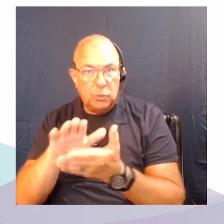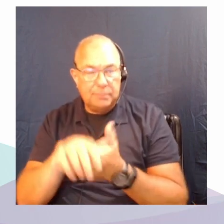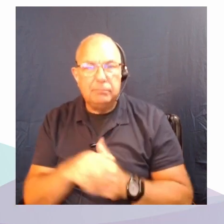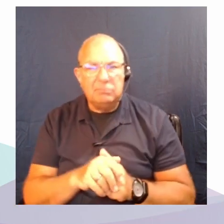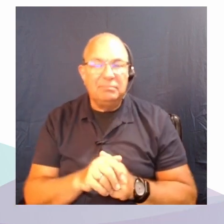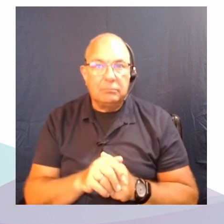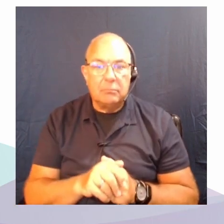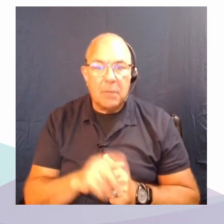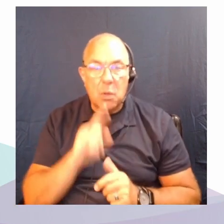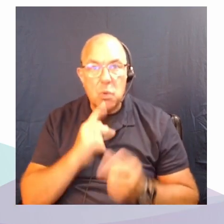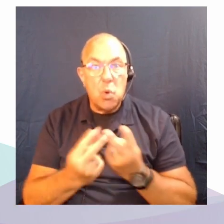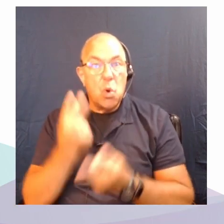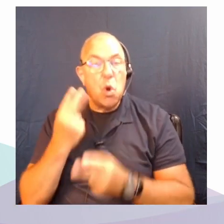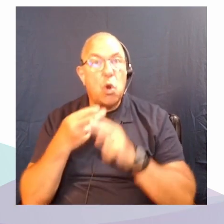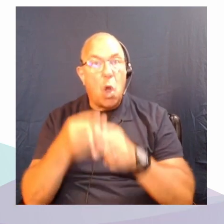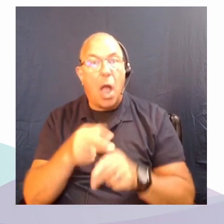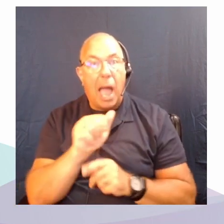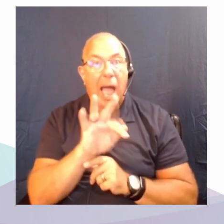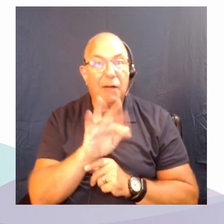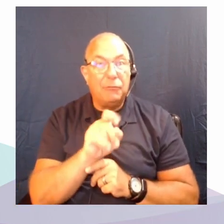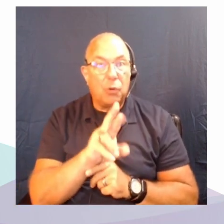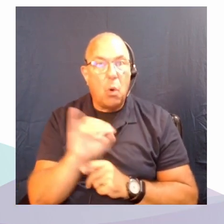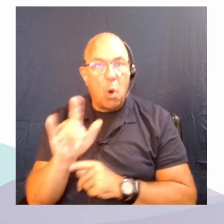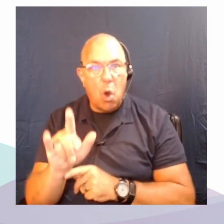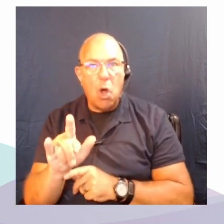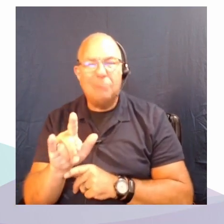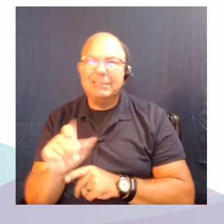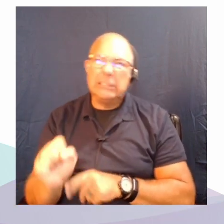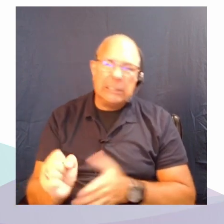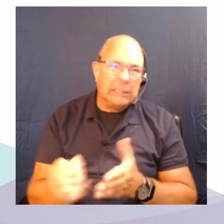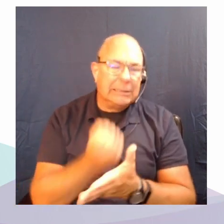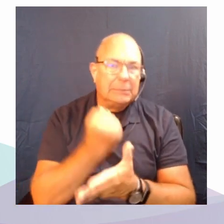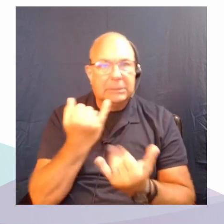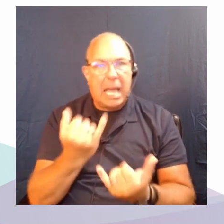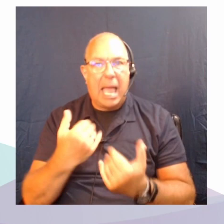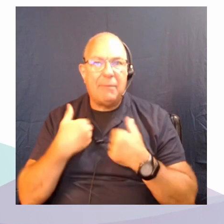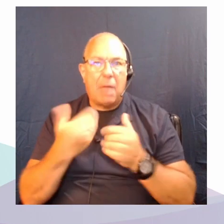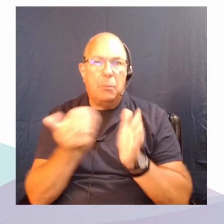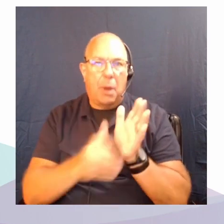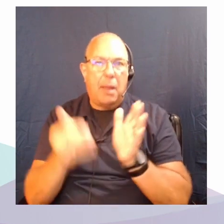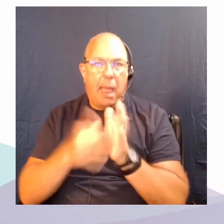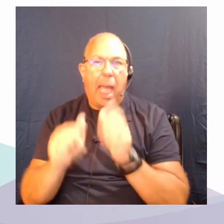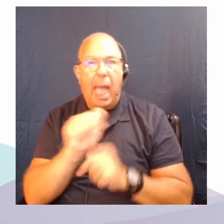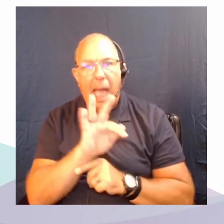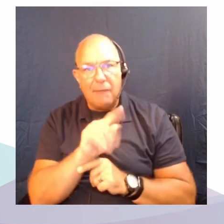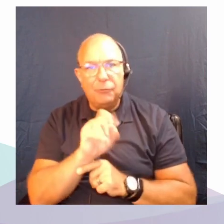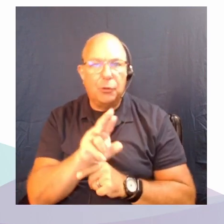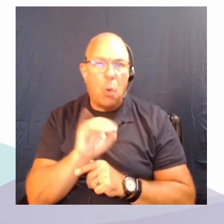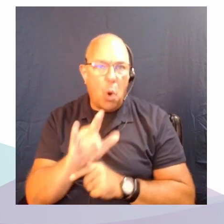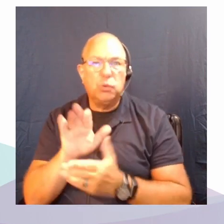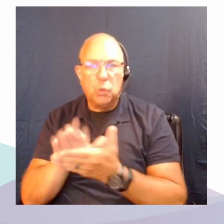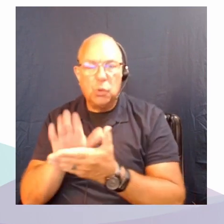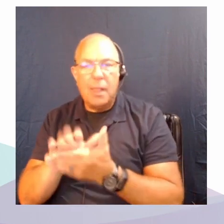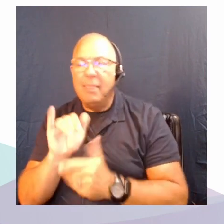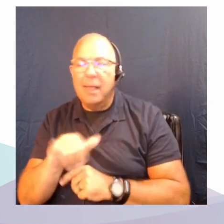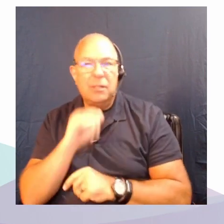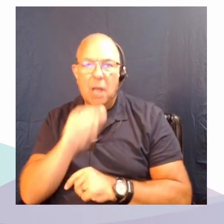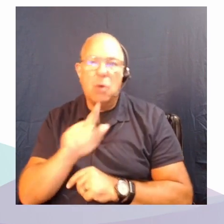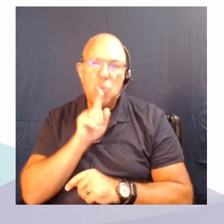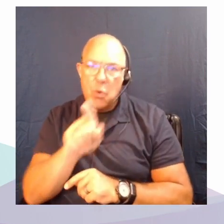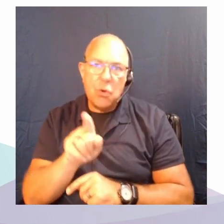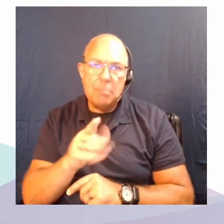After Oil to begin with, because now we'll have repeated After Oil schools. And that's not kind of not really after oil anymore.